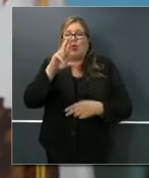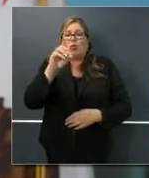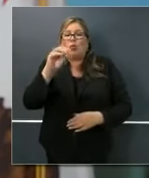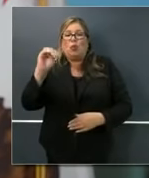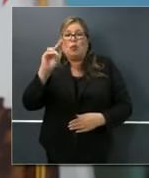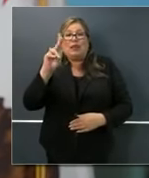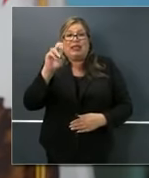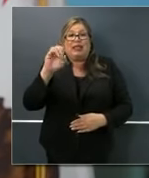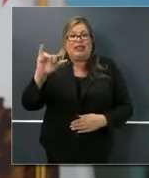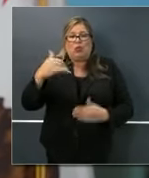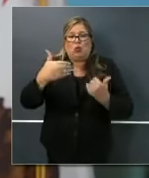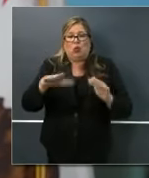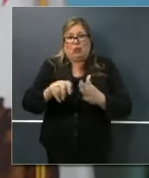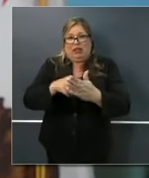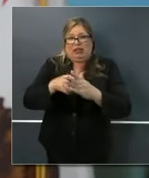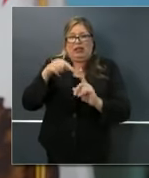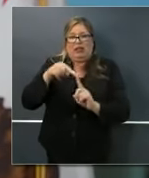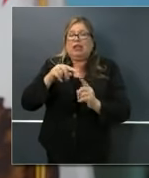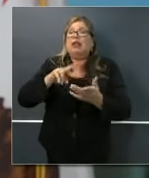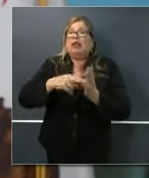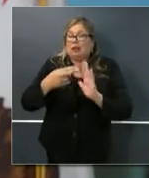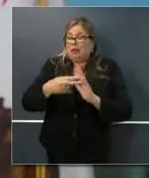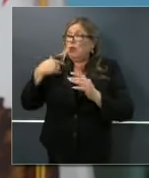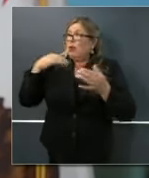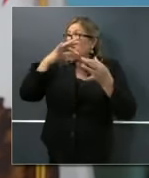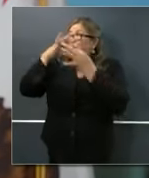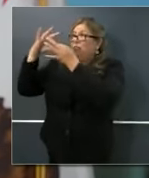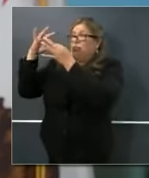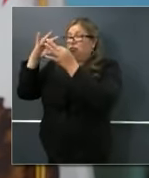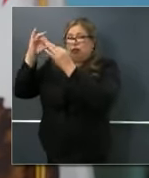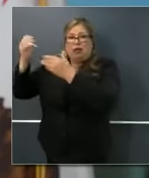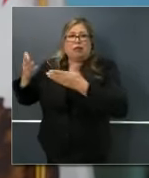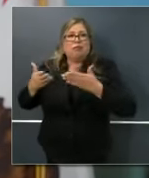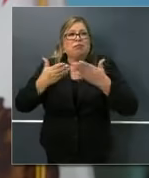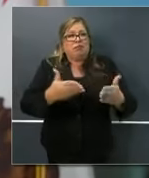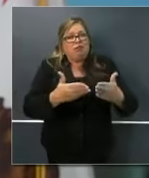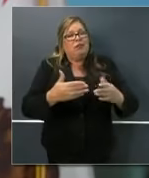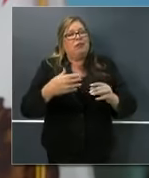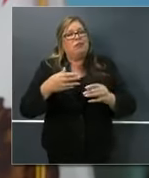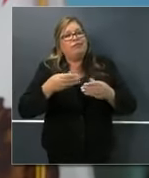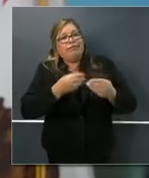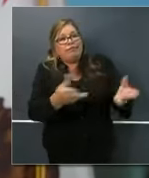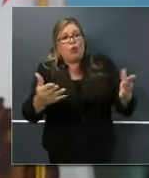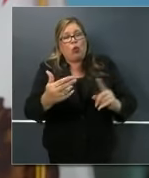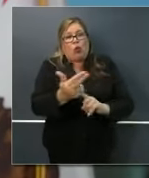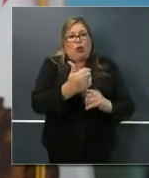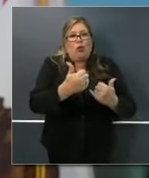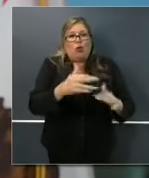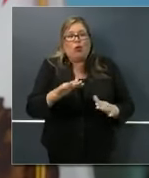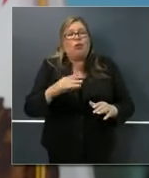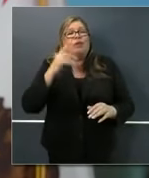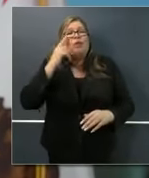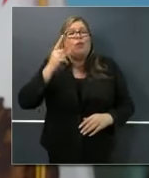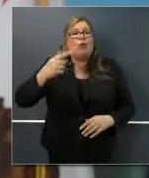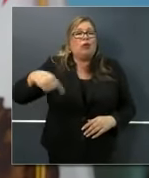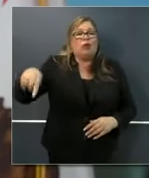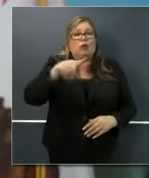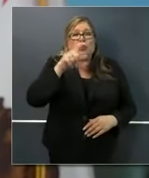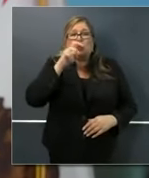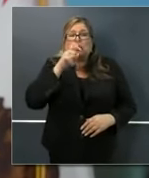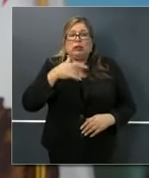to provide for an unprecedented number of isolated spaces for our most vulnerable Californians.